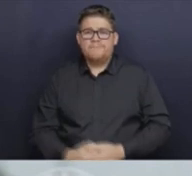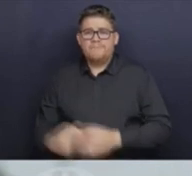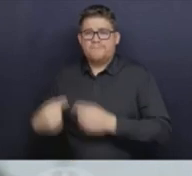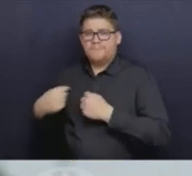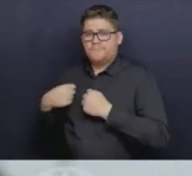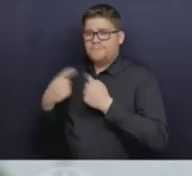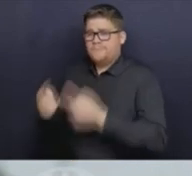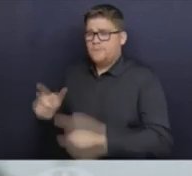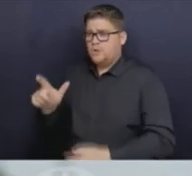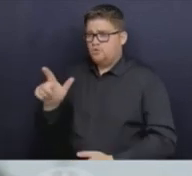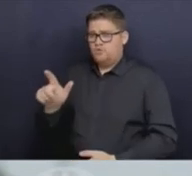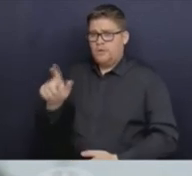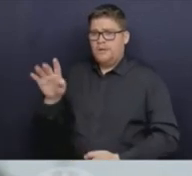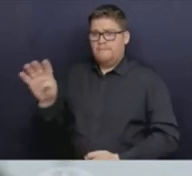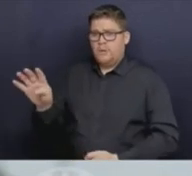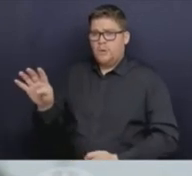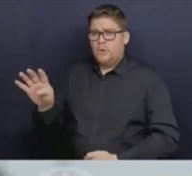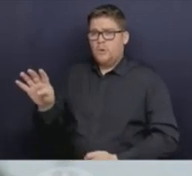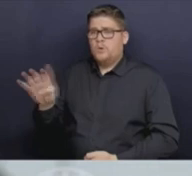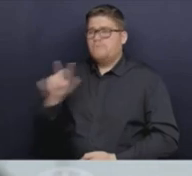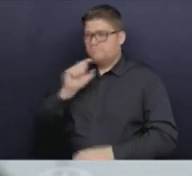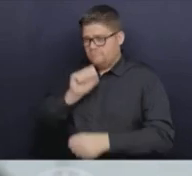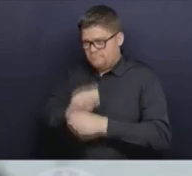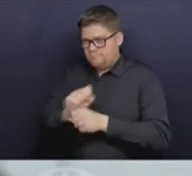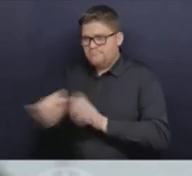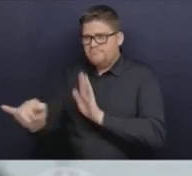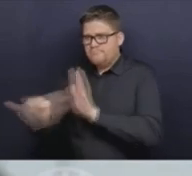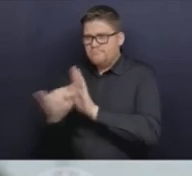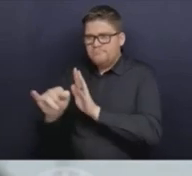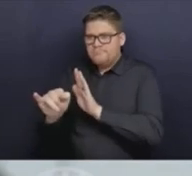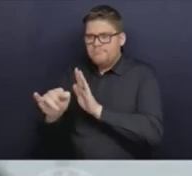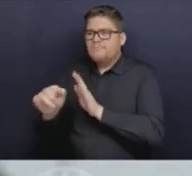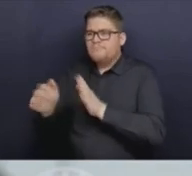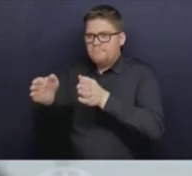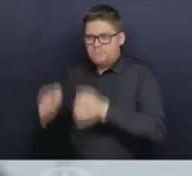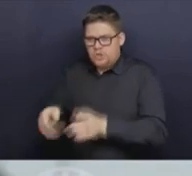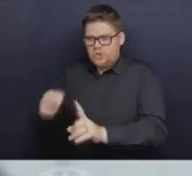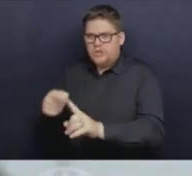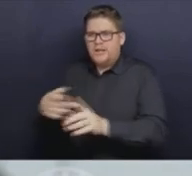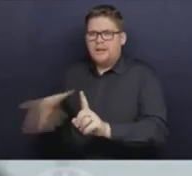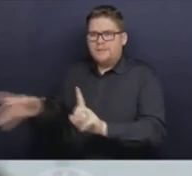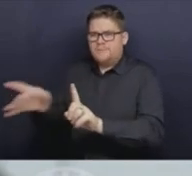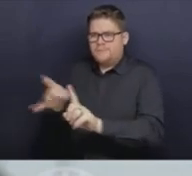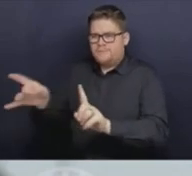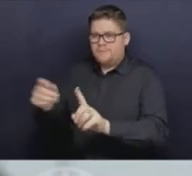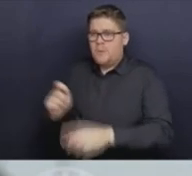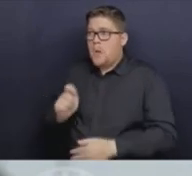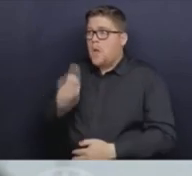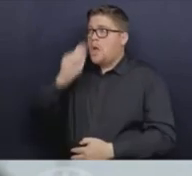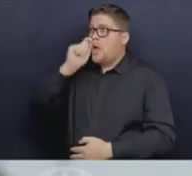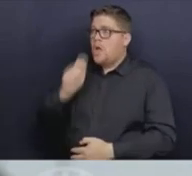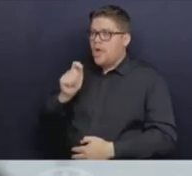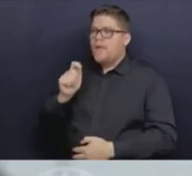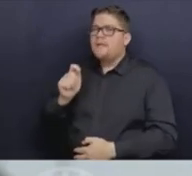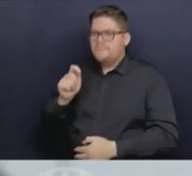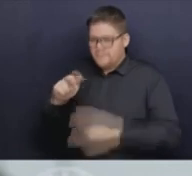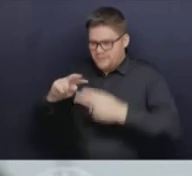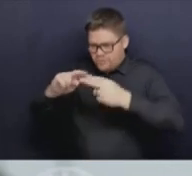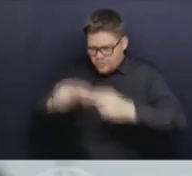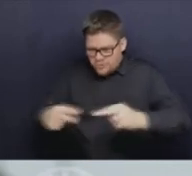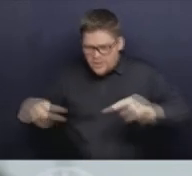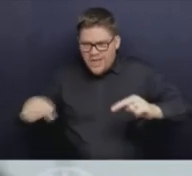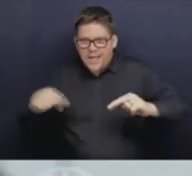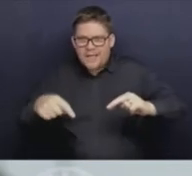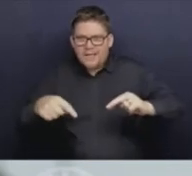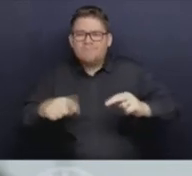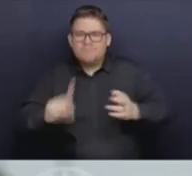confirmed cases. So those are ones where the test has been done, and we've done the whole genome sequencing that